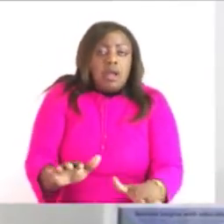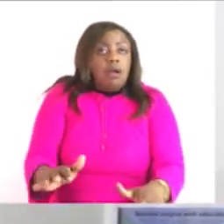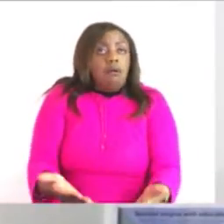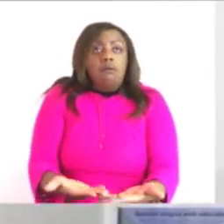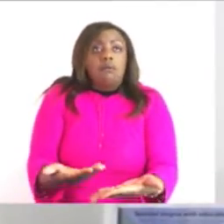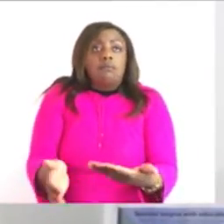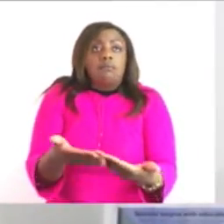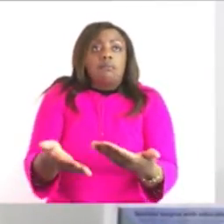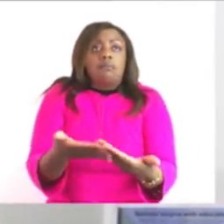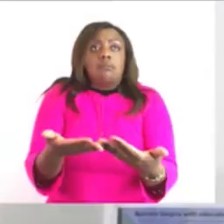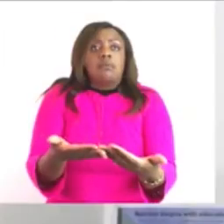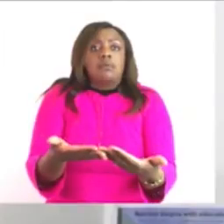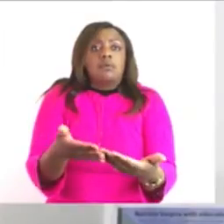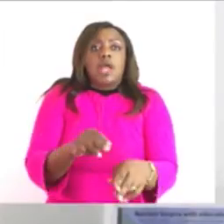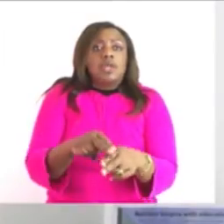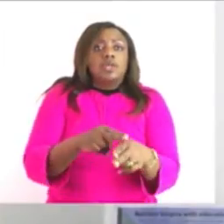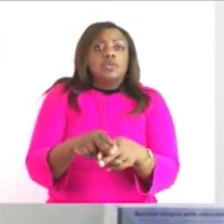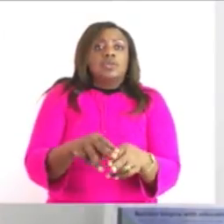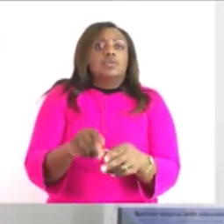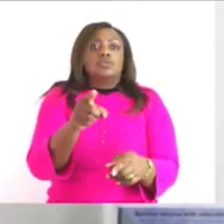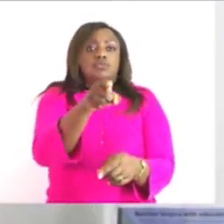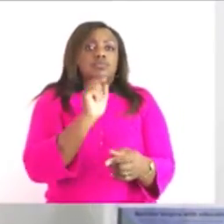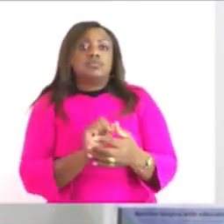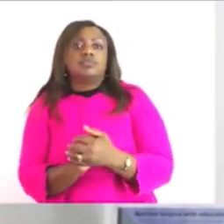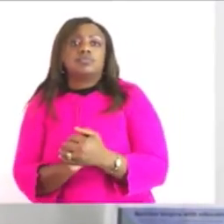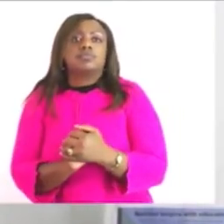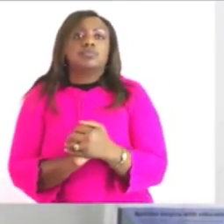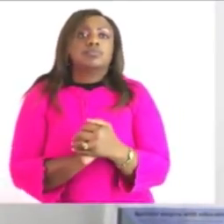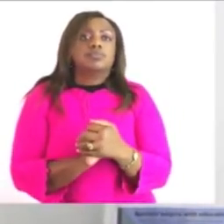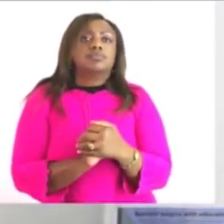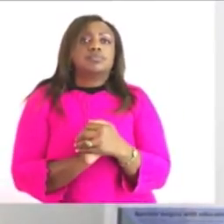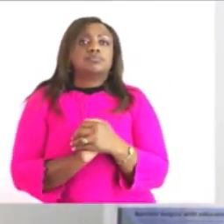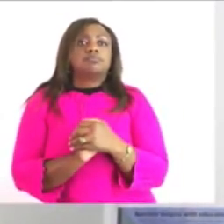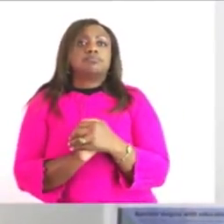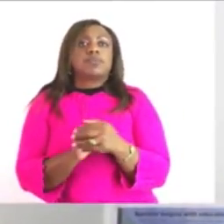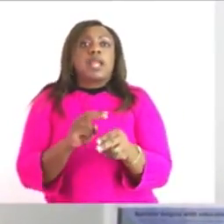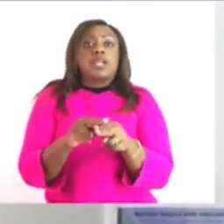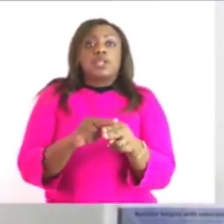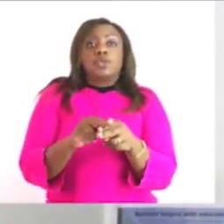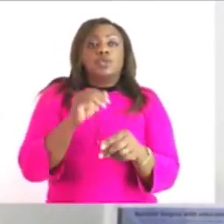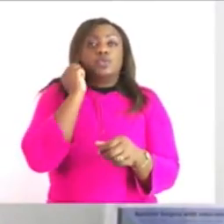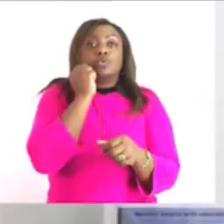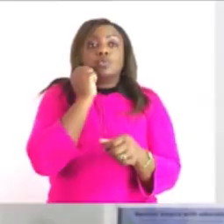to boil water so allow me to do some